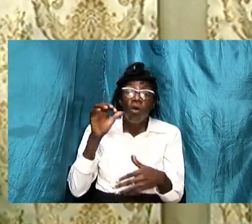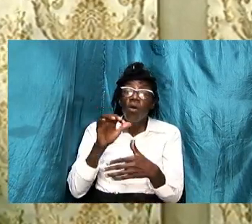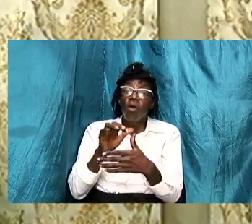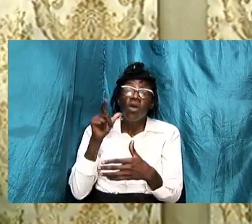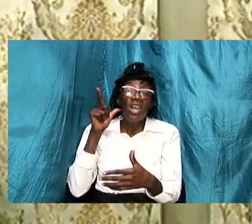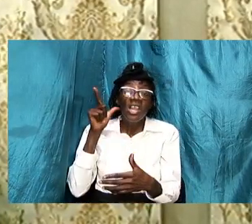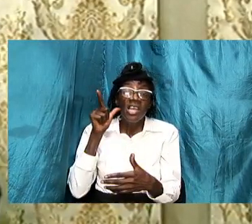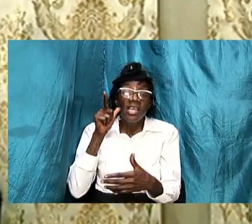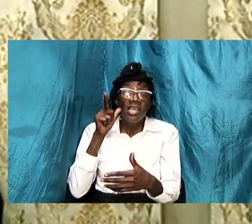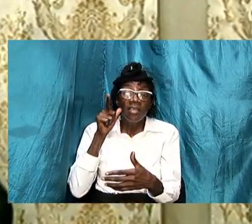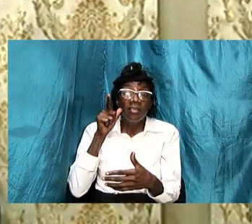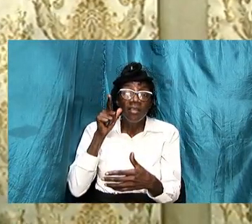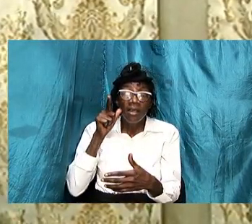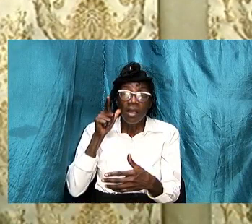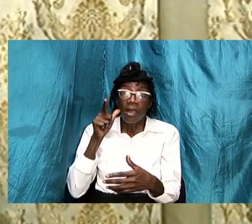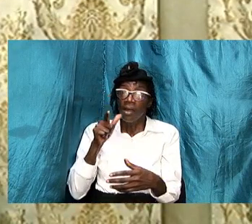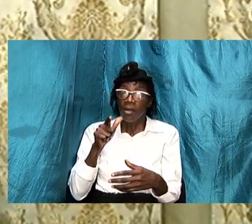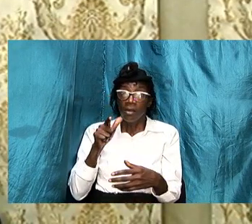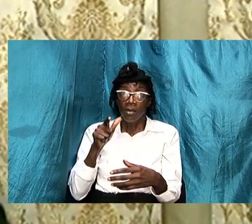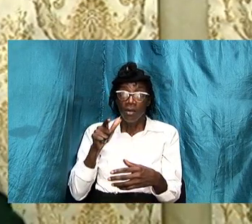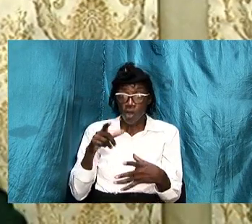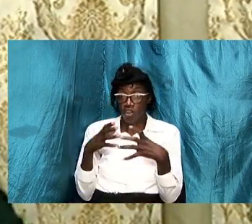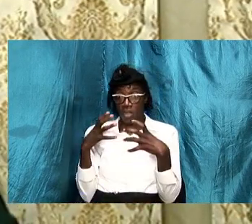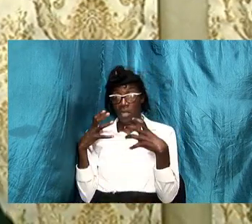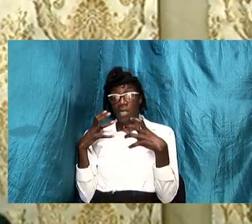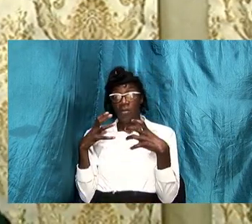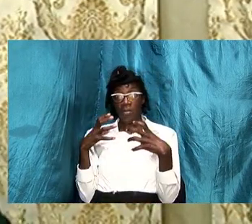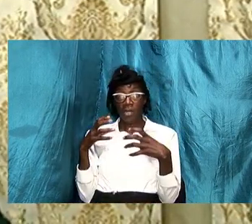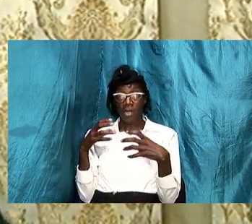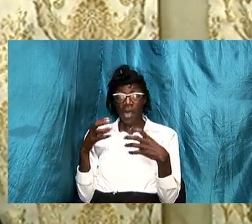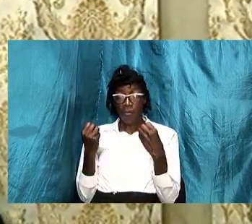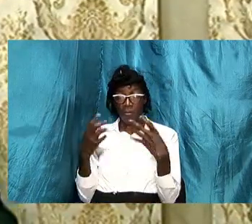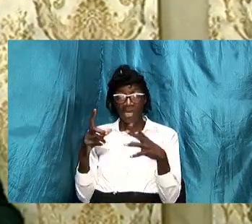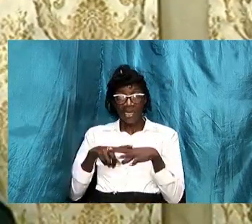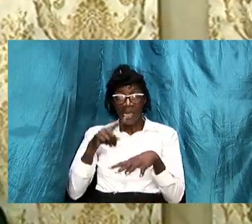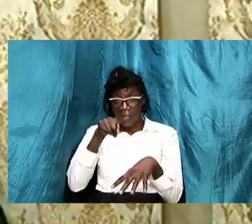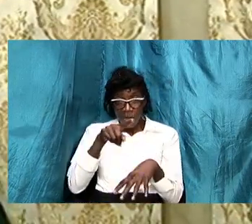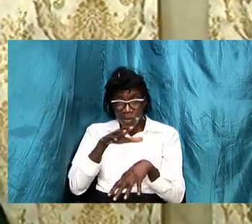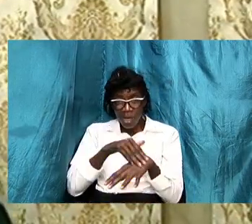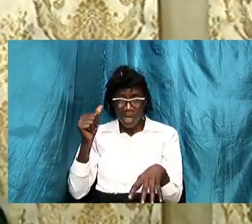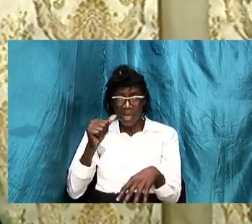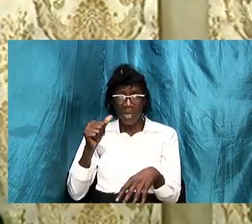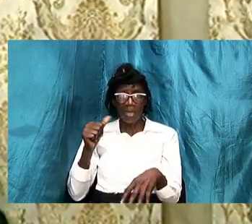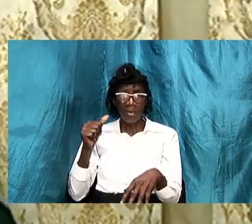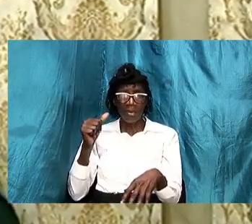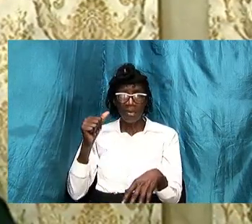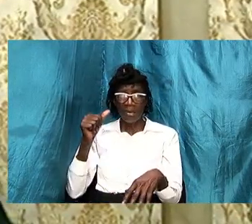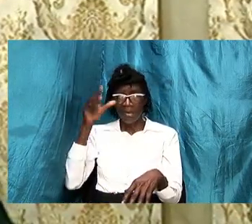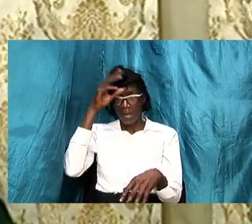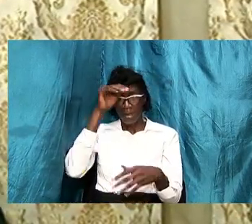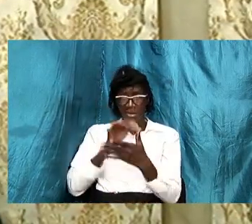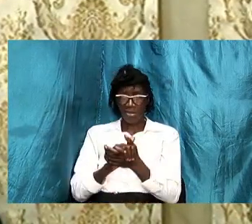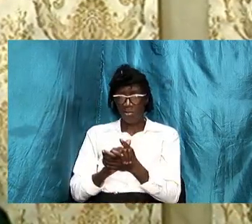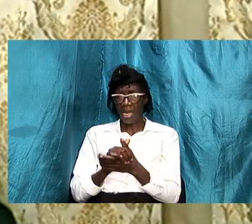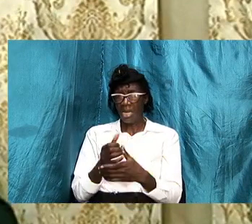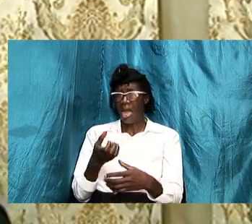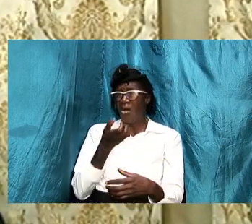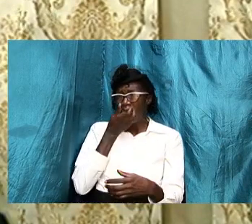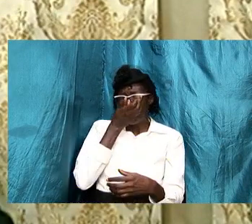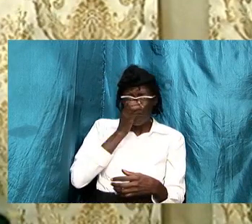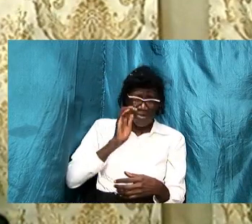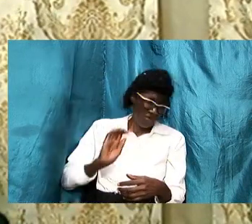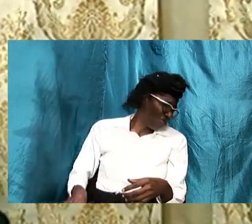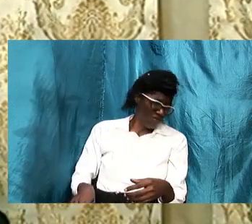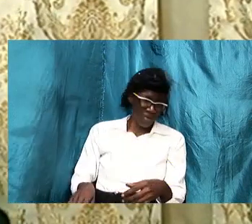so many times ladies when you call your husband cold and uncalculating and don't care and have no